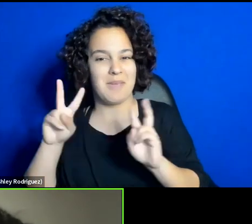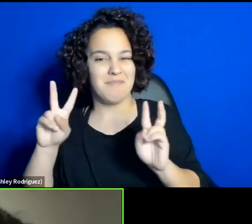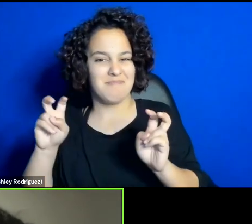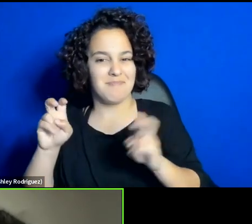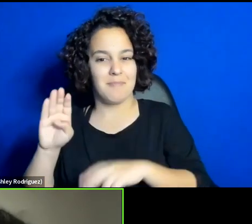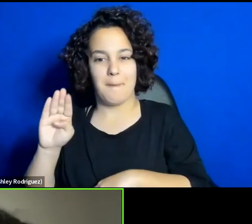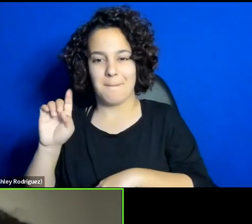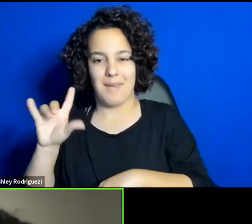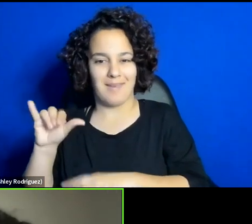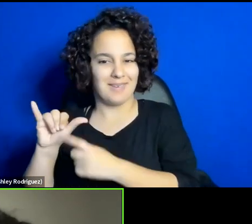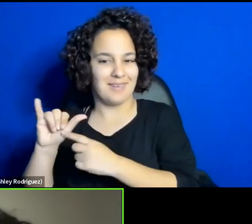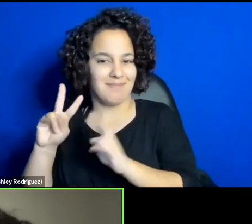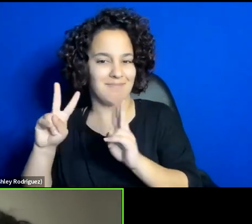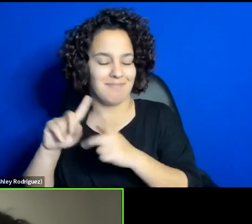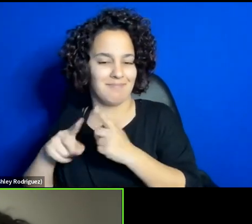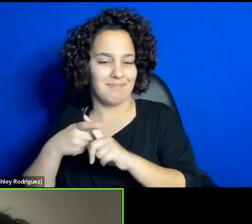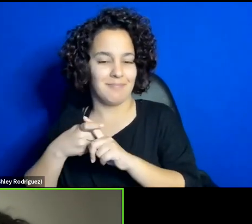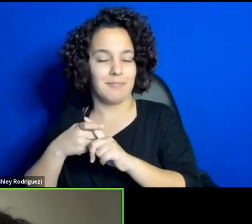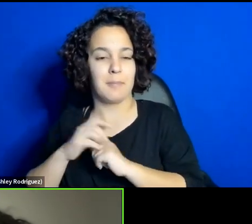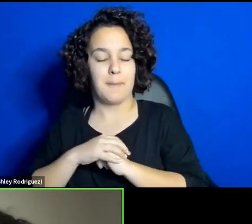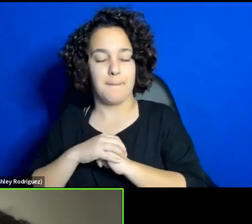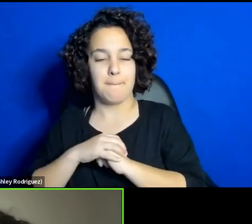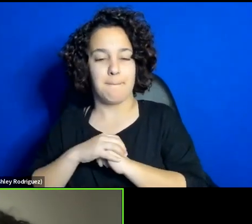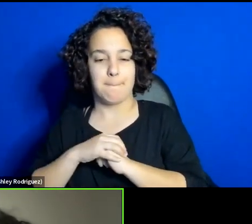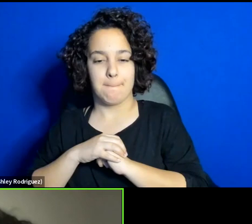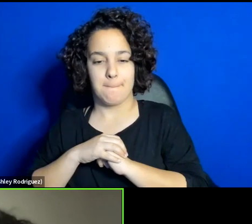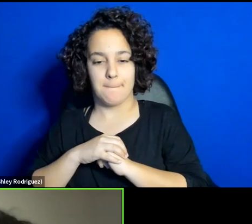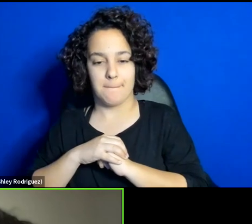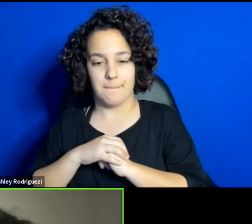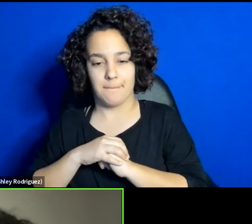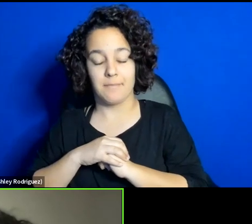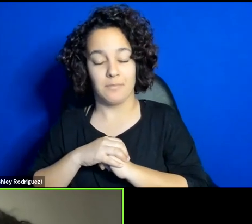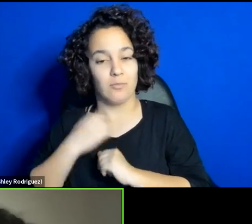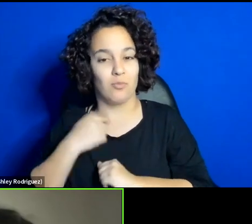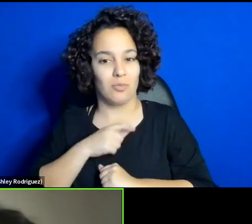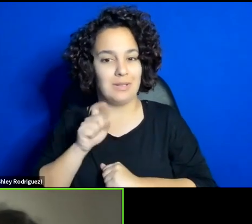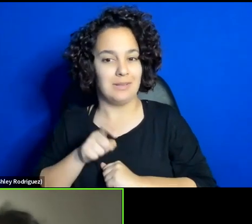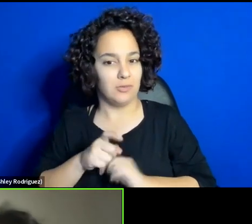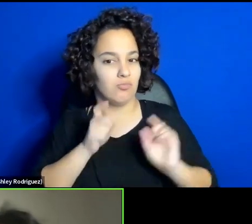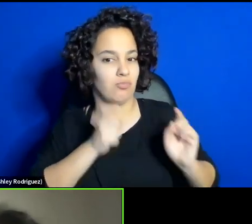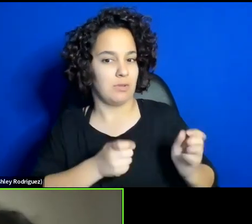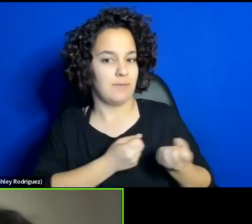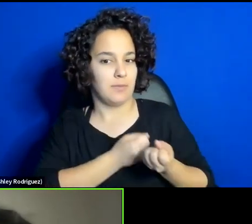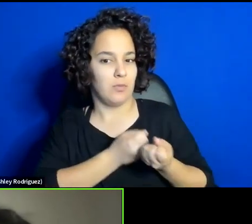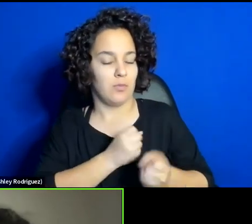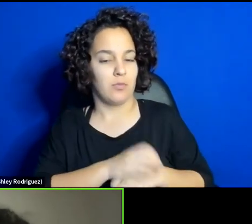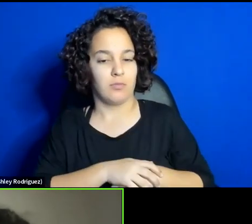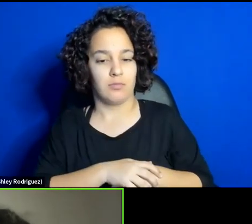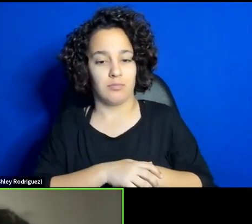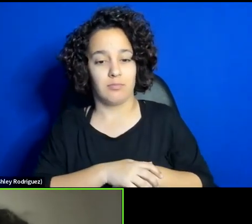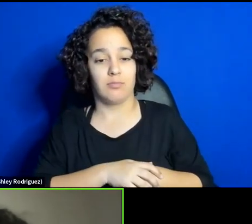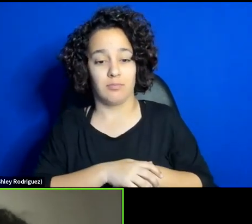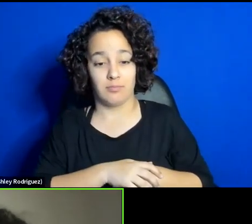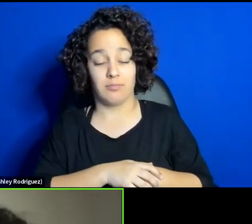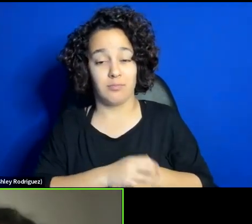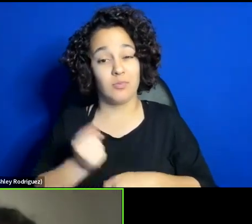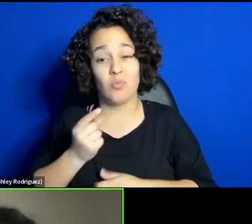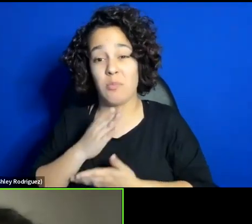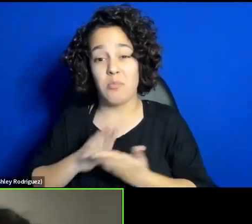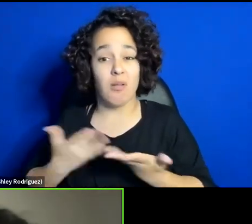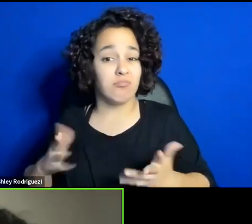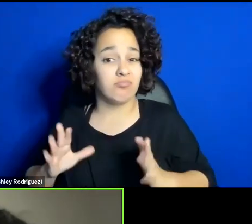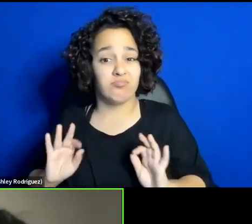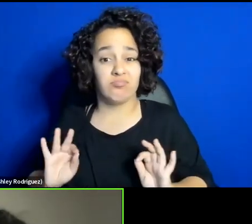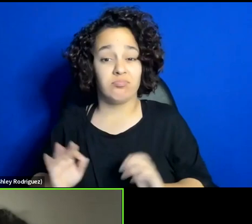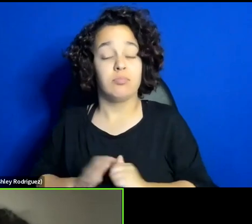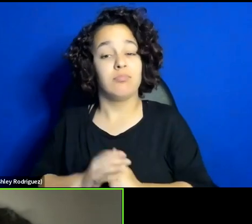should start acting to give support. Dr. this is just one organ of this body, but it